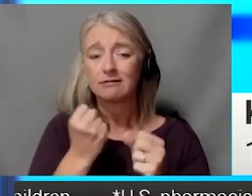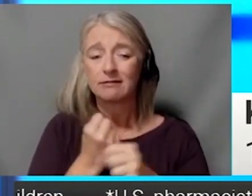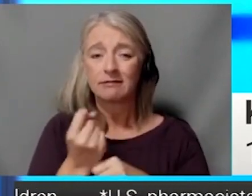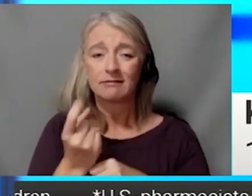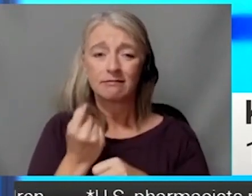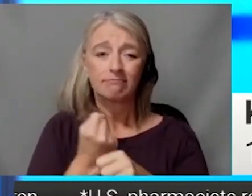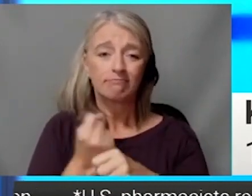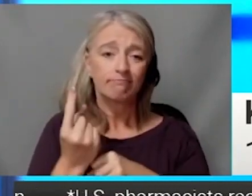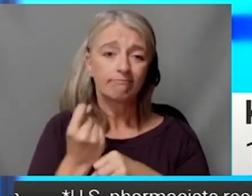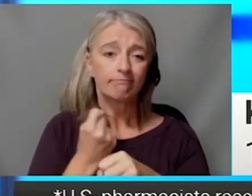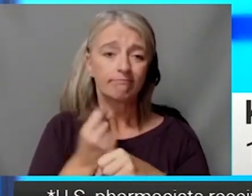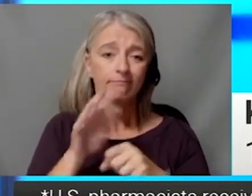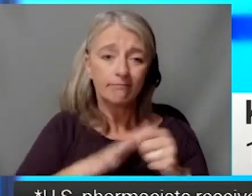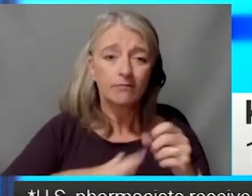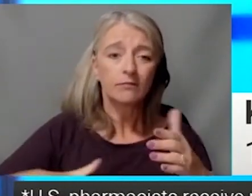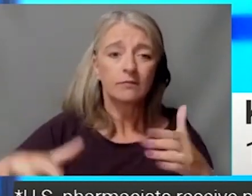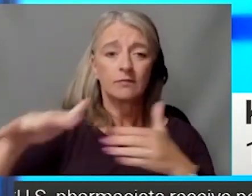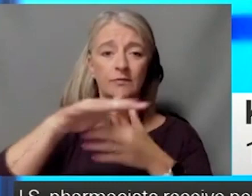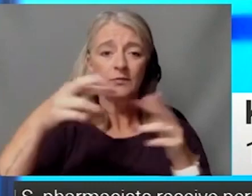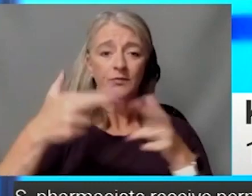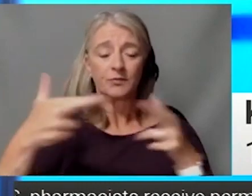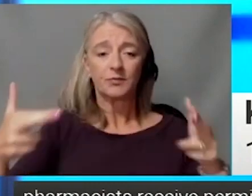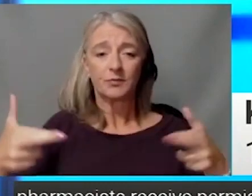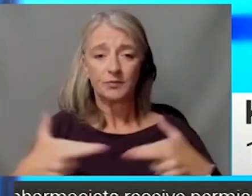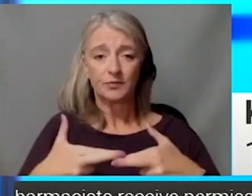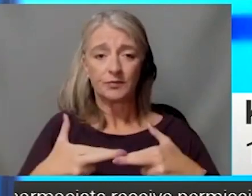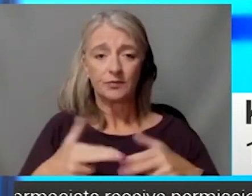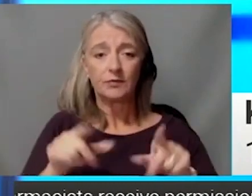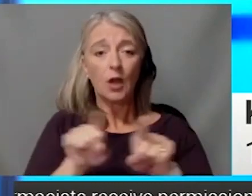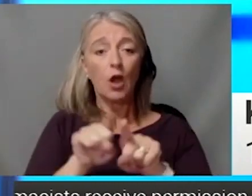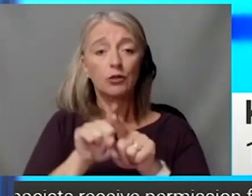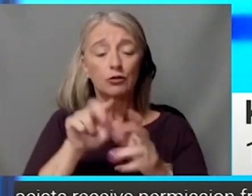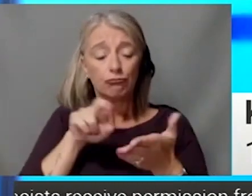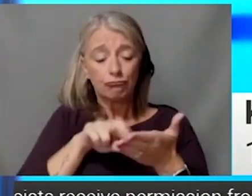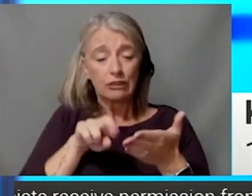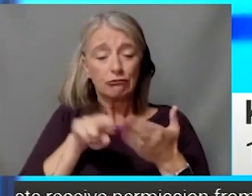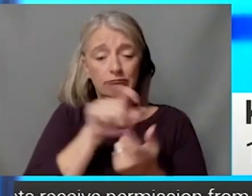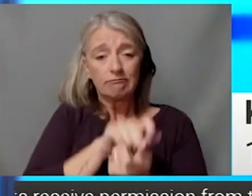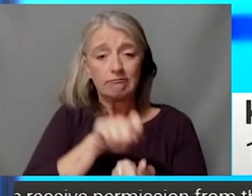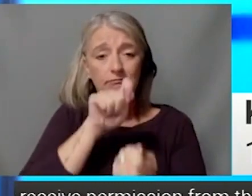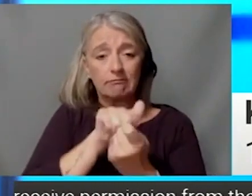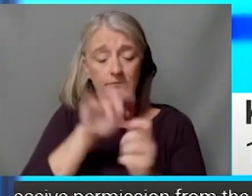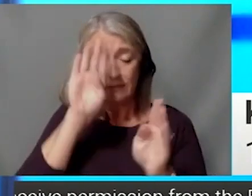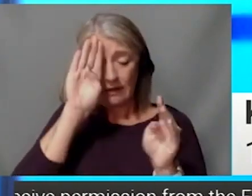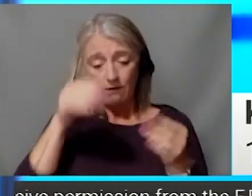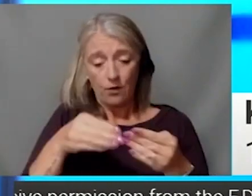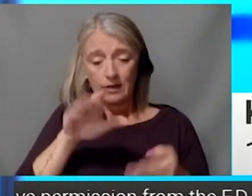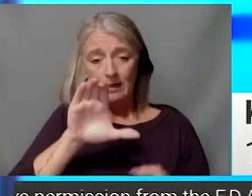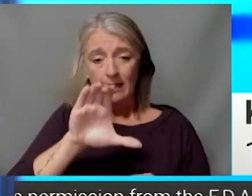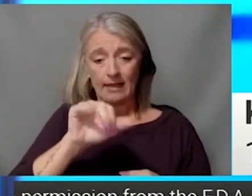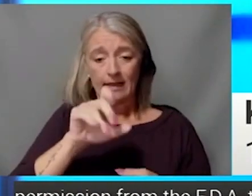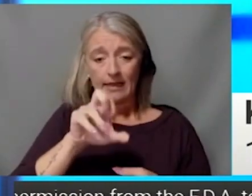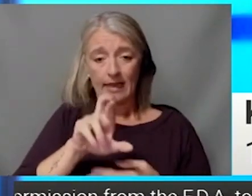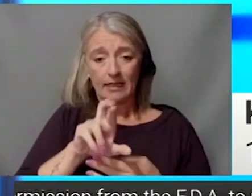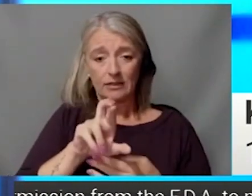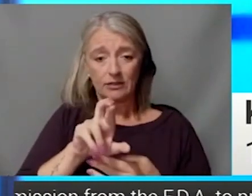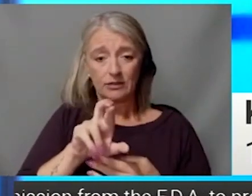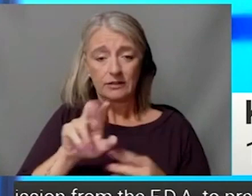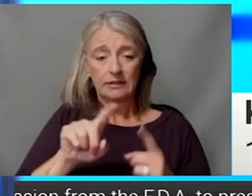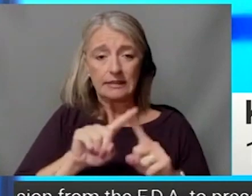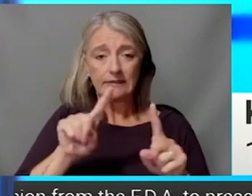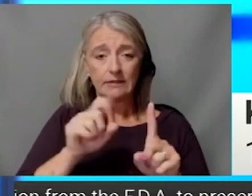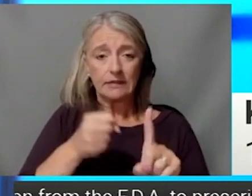aspect. We also do specific research focused on cancers that may have a disproportionate impact on some patient groups. For example,